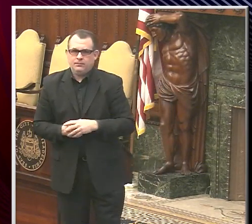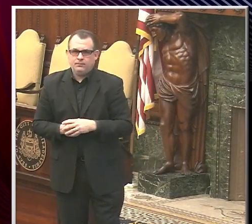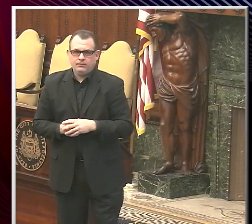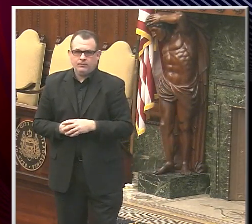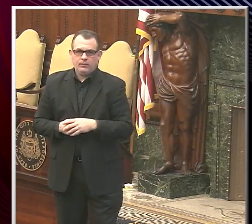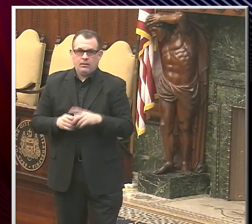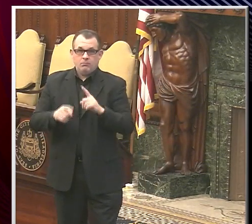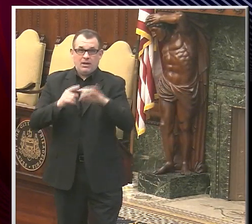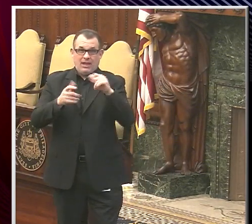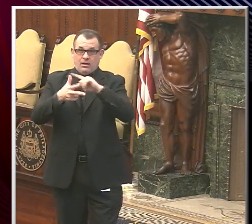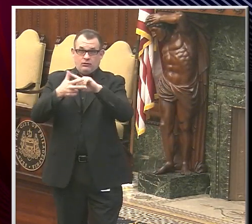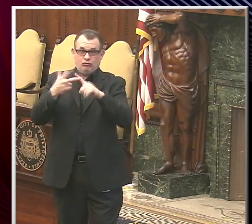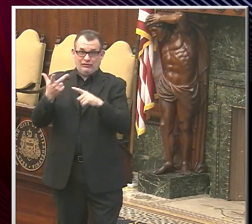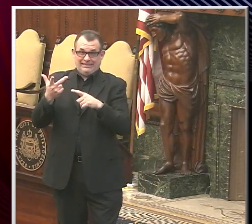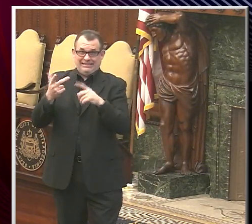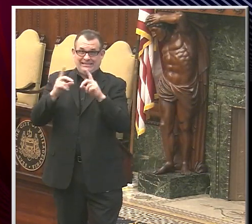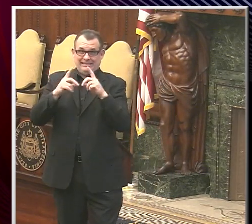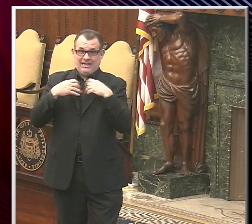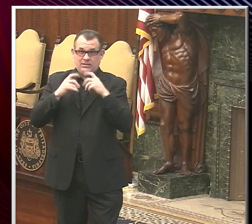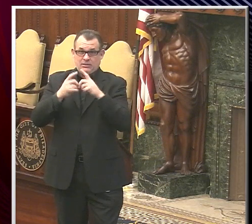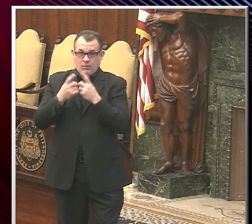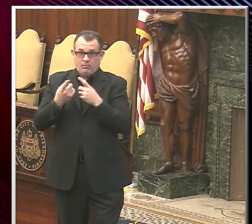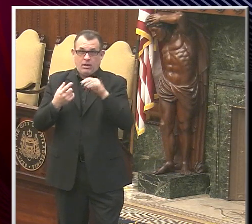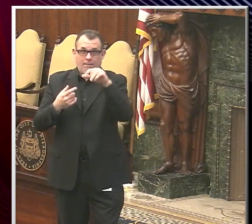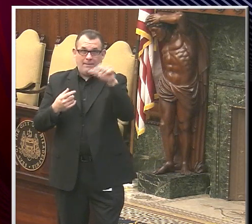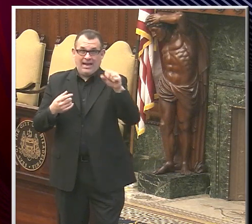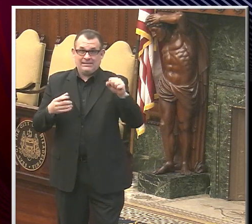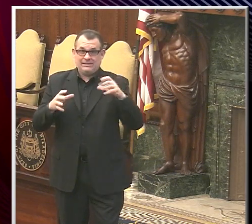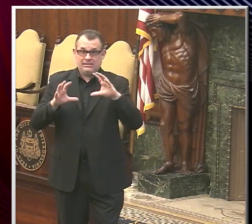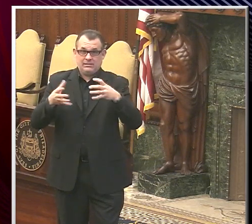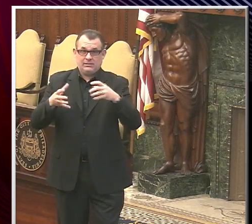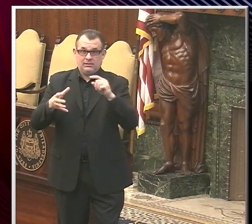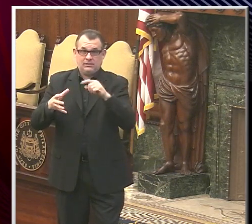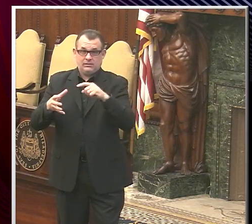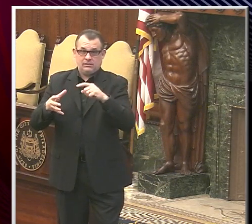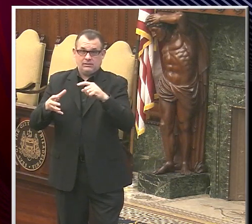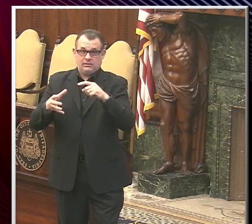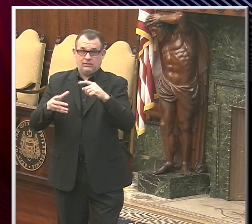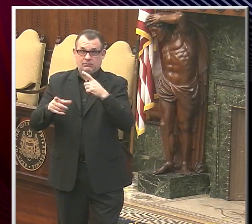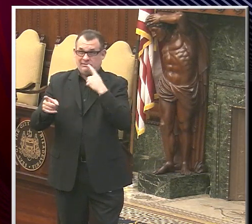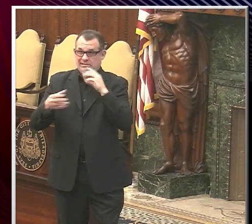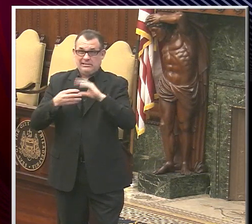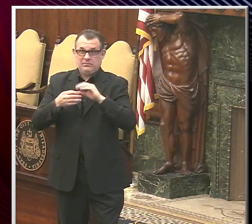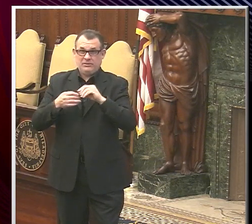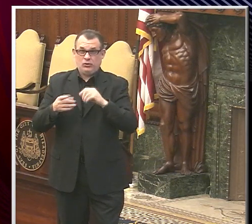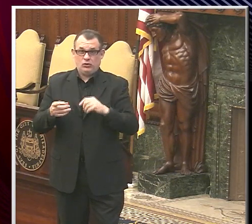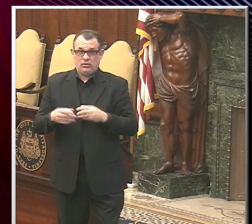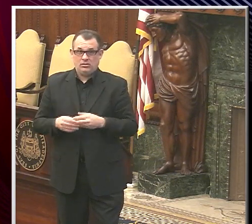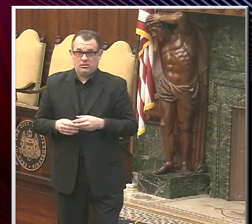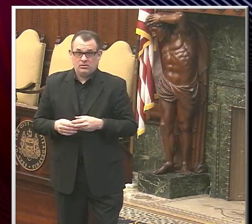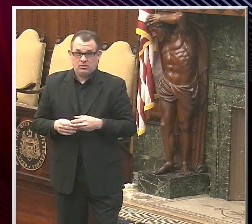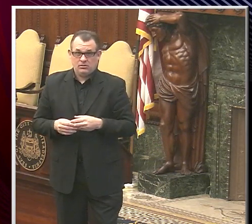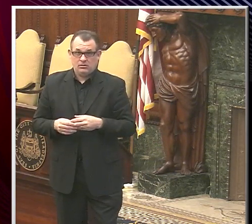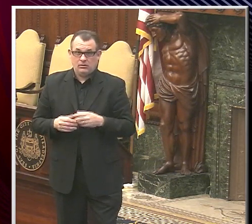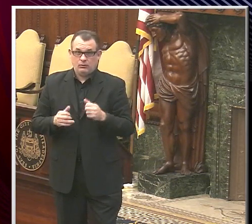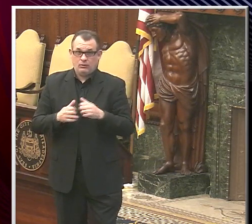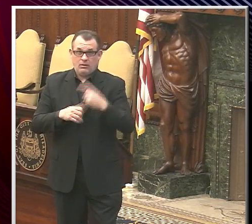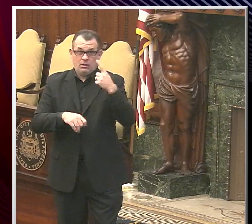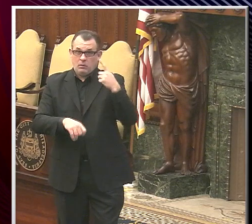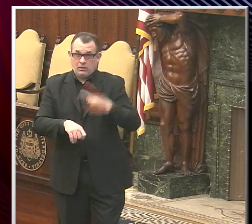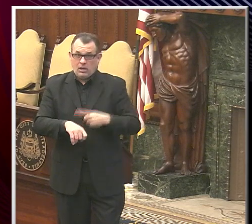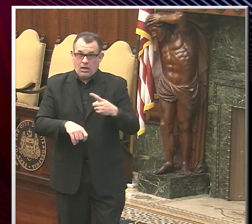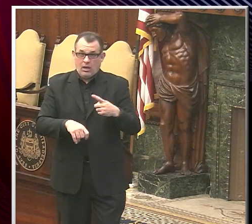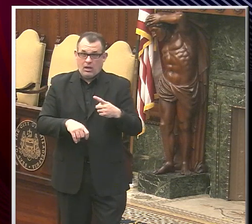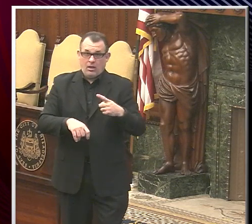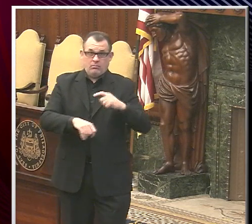sites for the health department's mass vaccination site, are they going to be returning locations or recurring clinics there, or is it